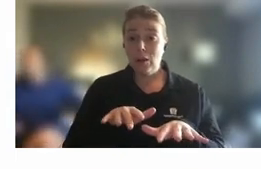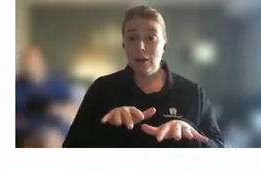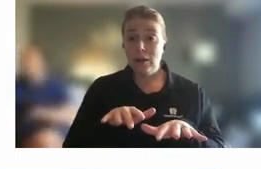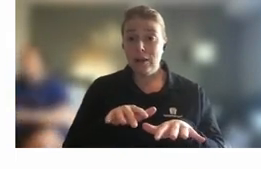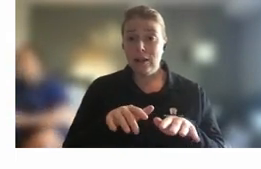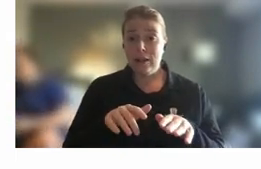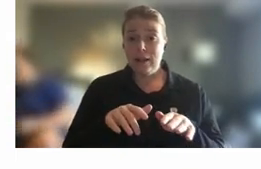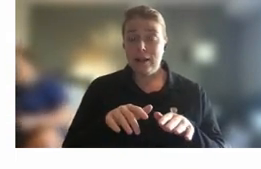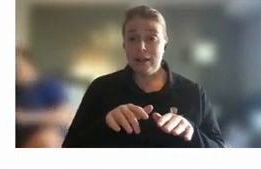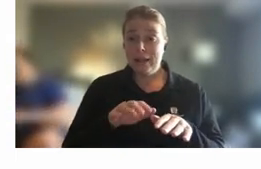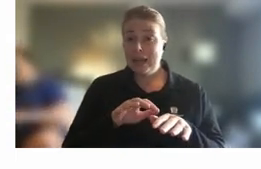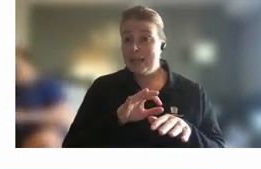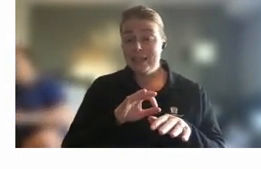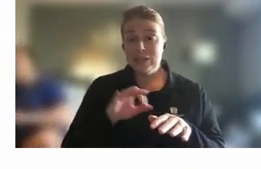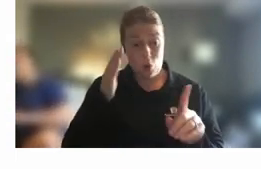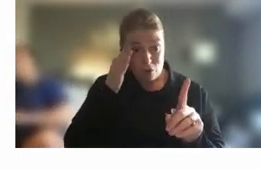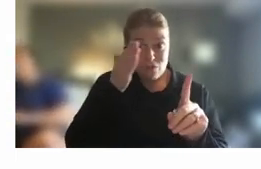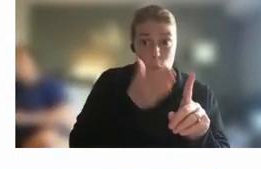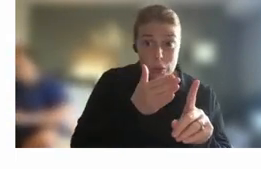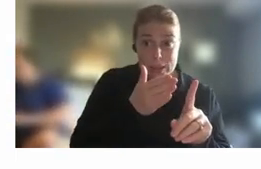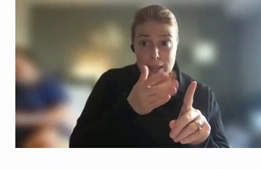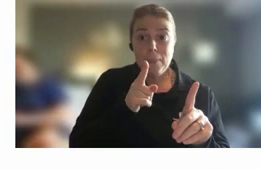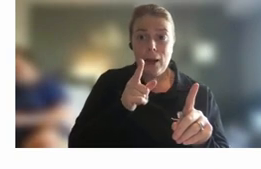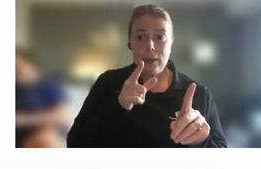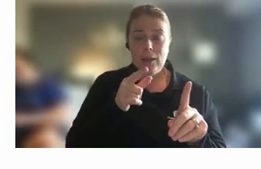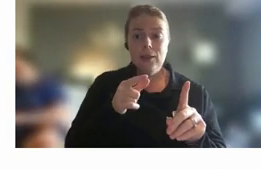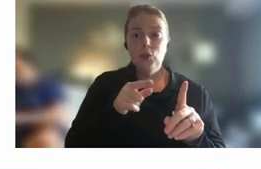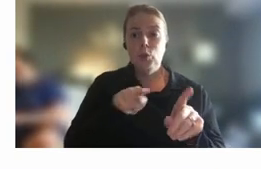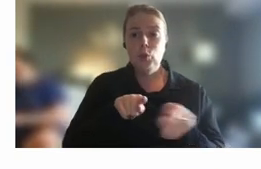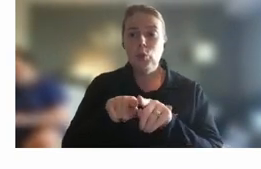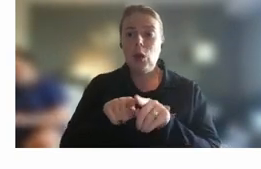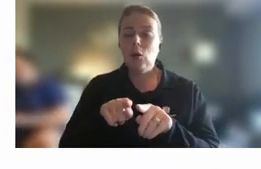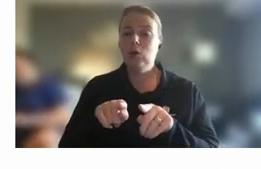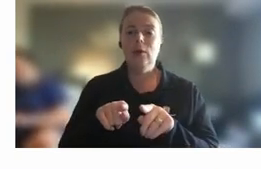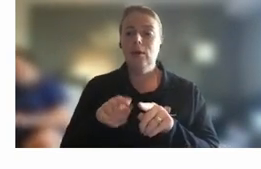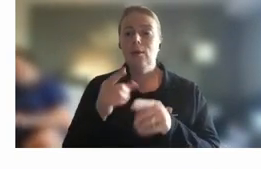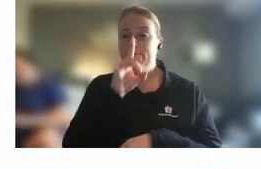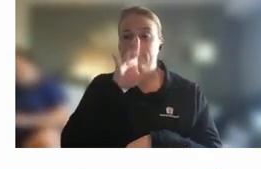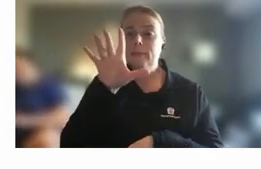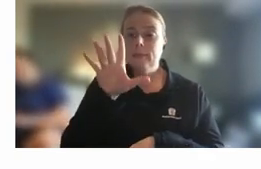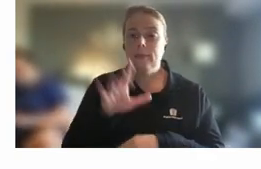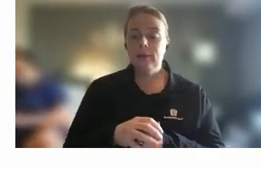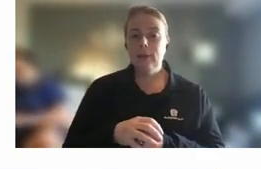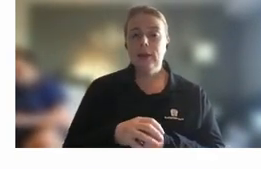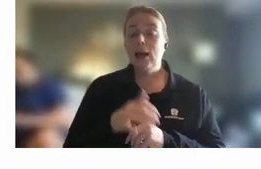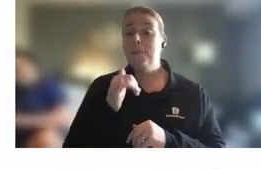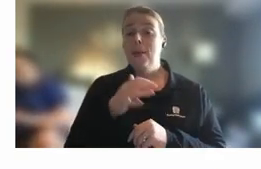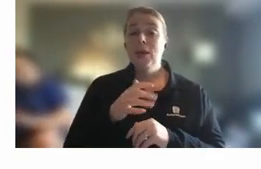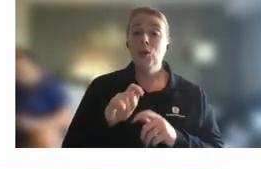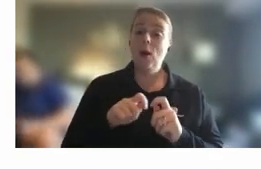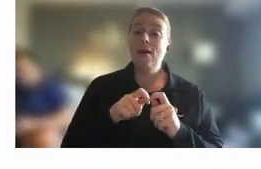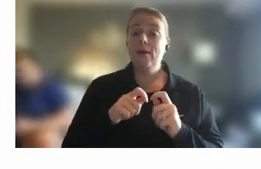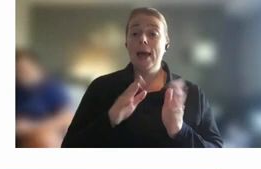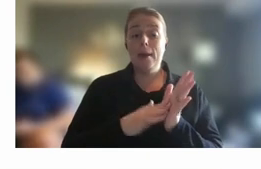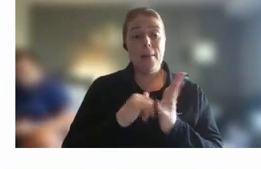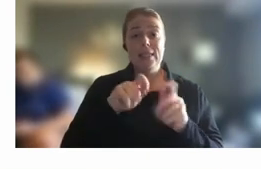that you're looking to do now you can look to replicate some of that online stay on for an extra few minutes after a team's call or something like that